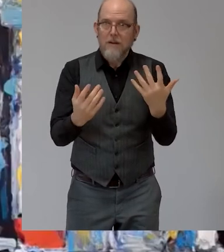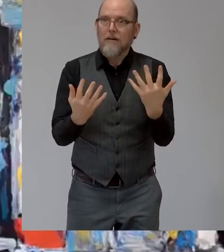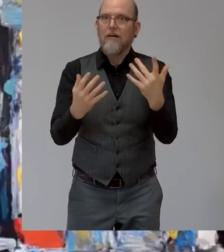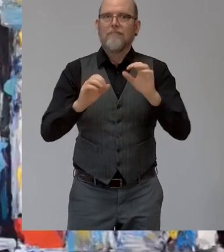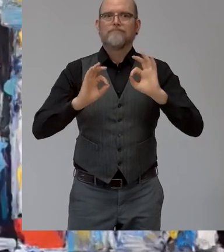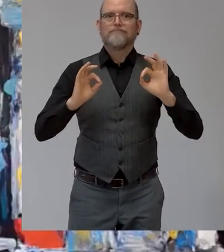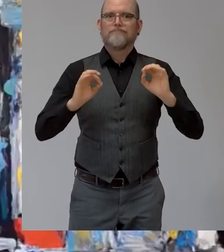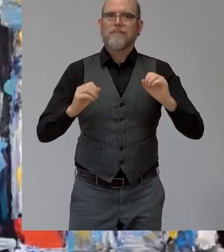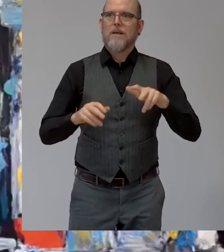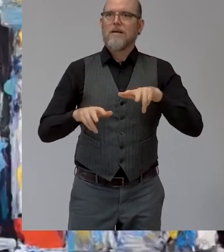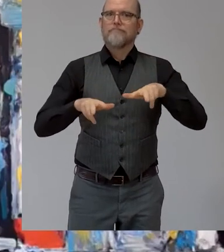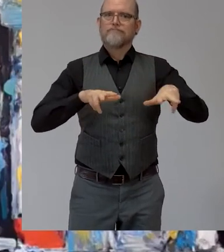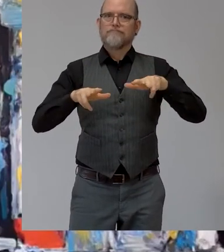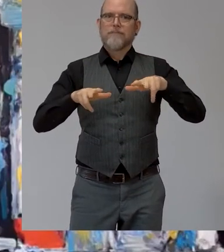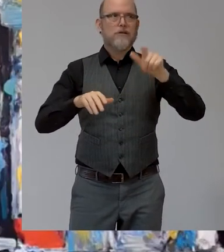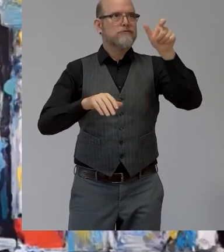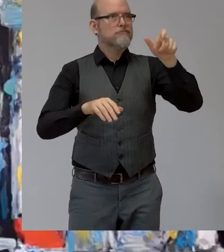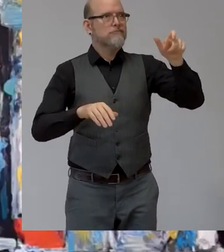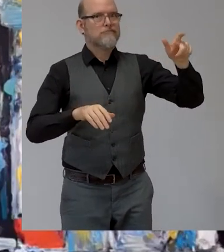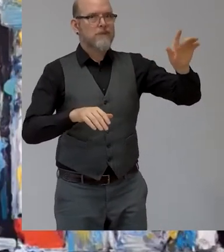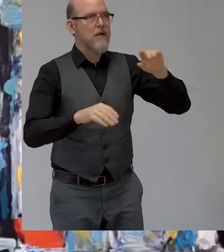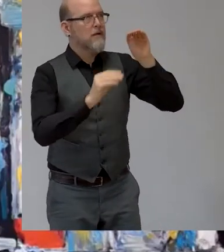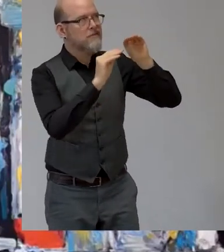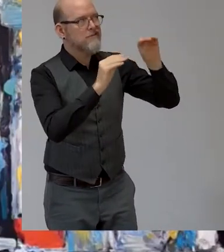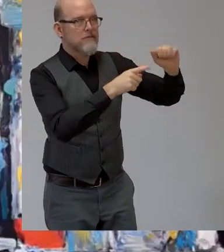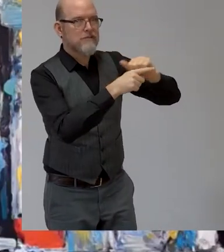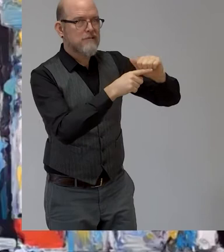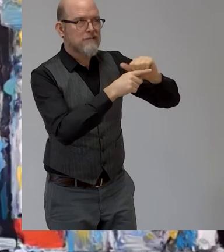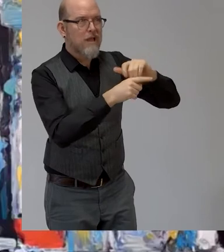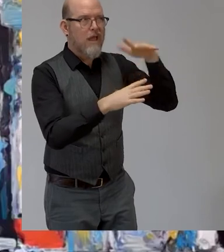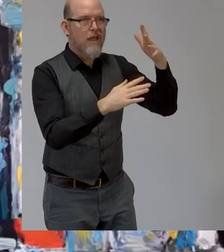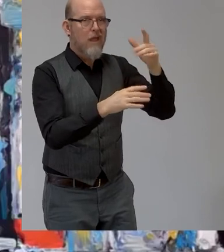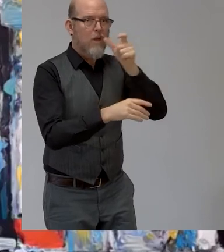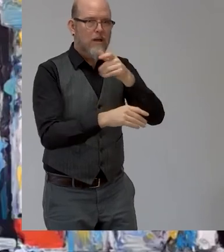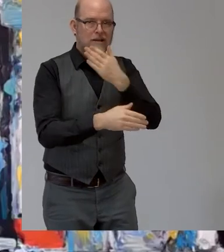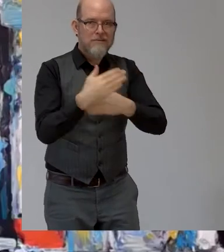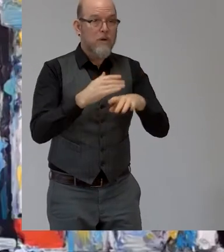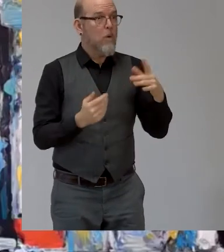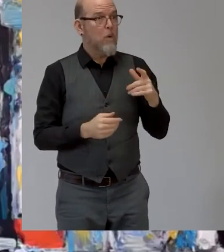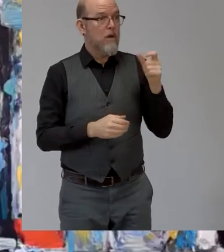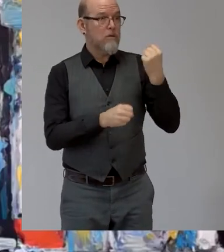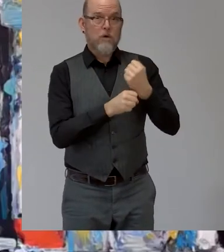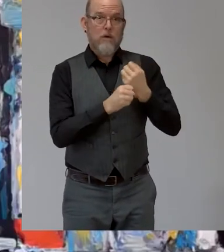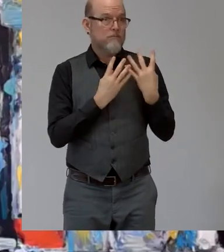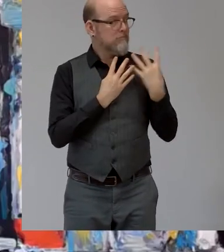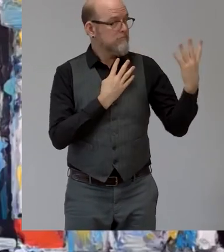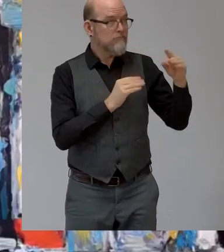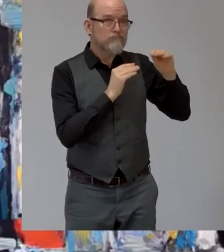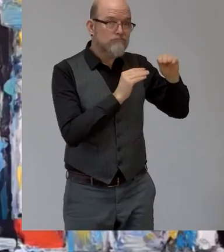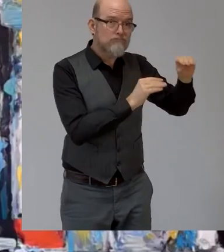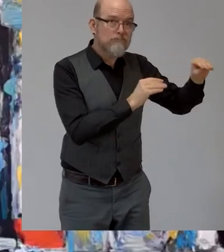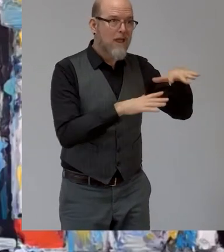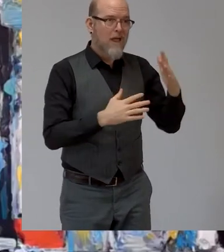training the the the co-workers on on on what to expect and how to be more inclusive i think what you mentioned here is the